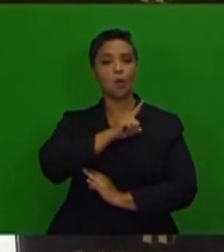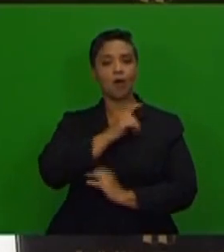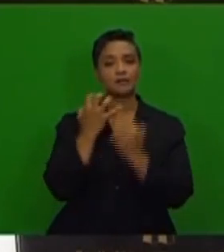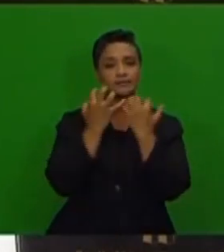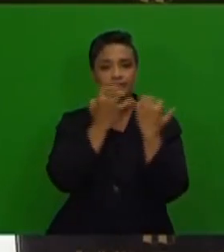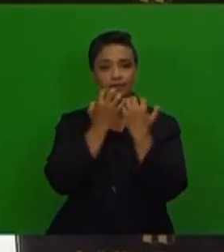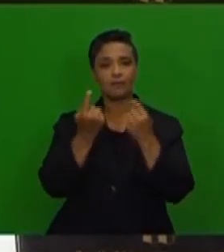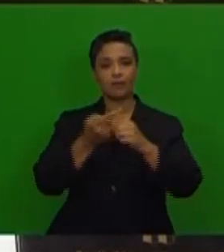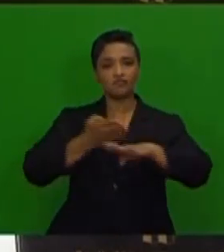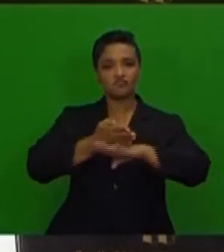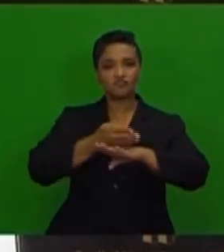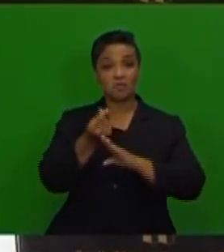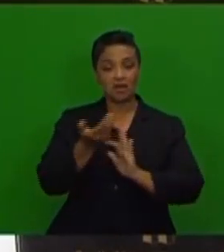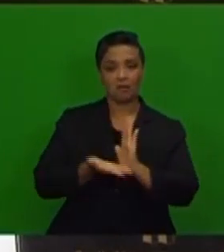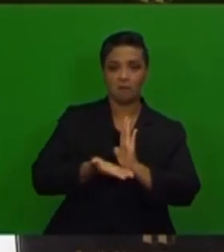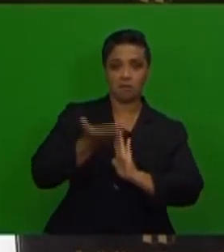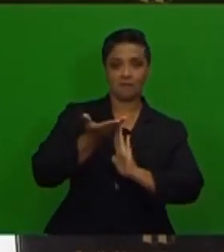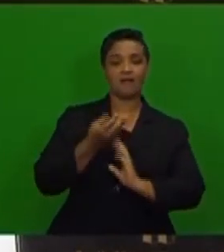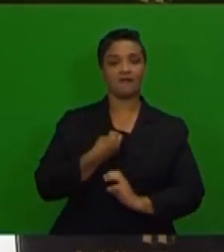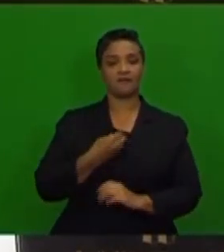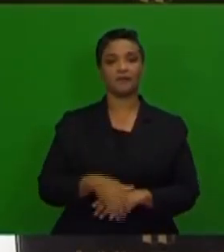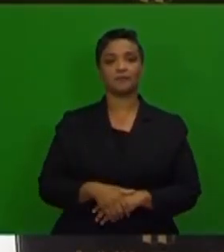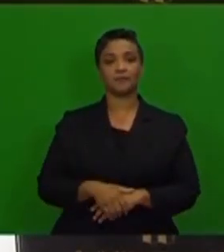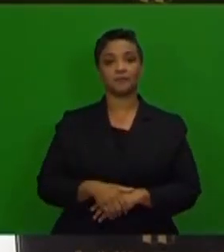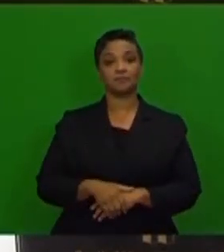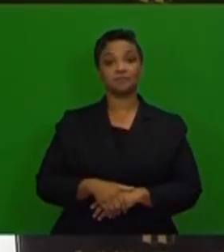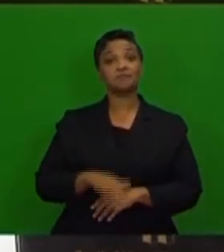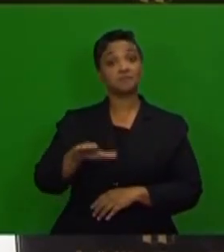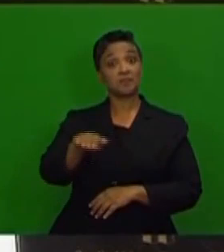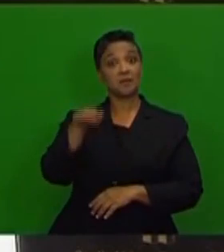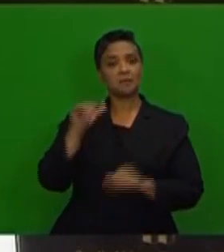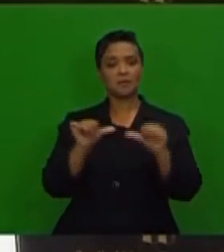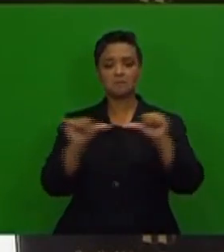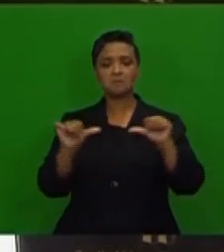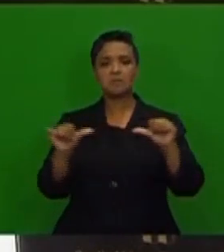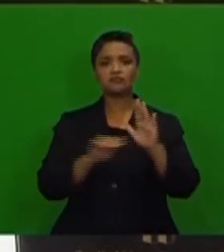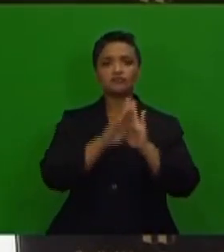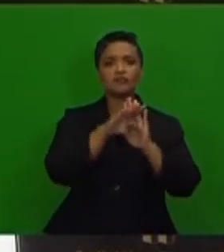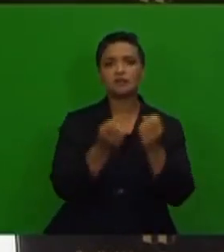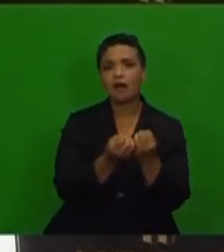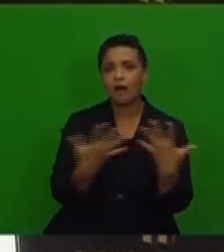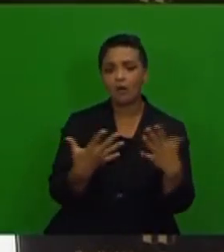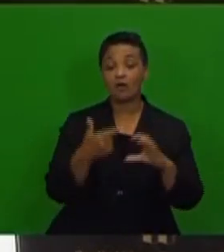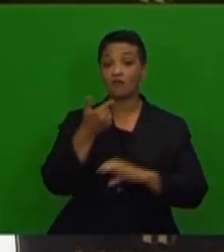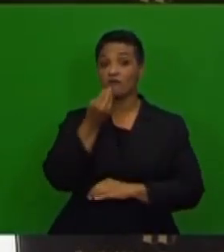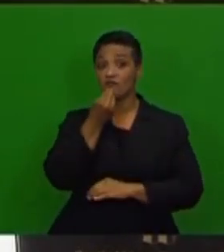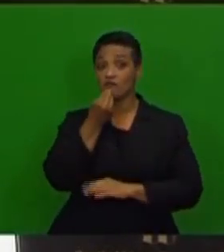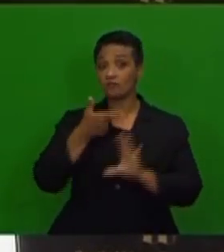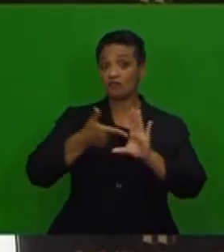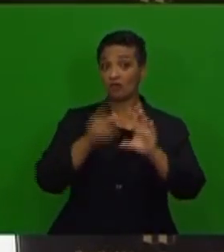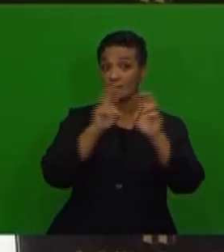bread prices. The banks measure of core inflation, which excludes food, fuel and electricity,